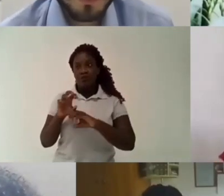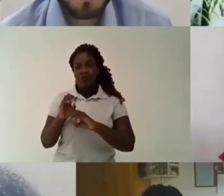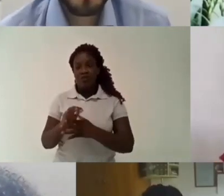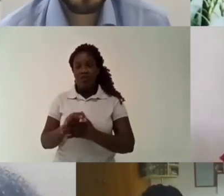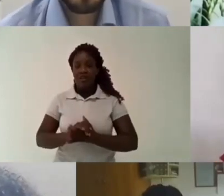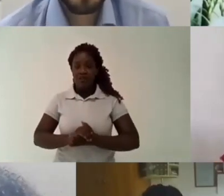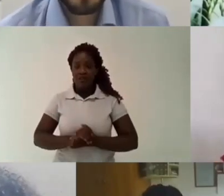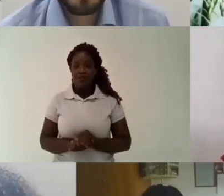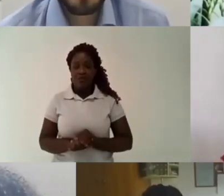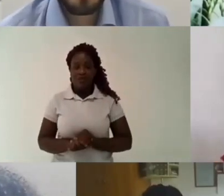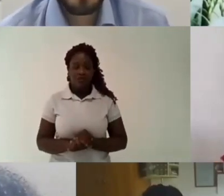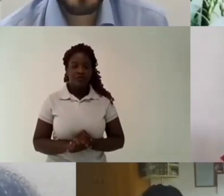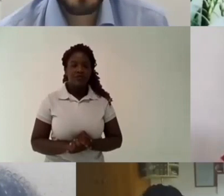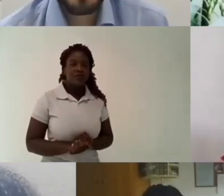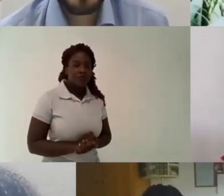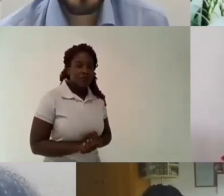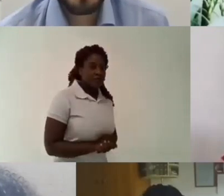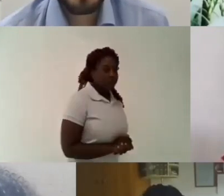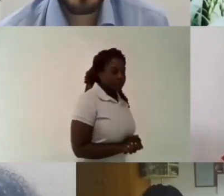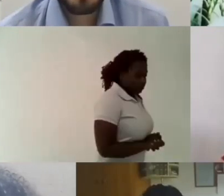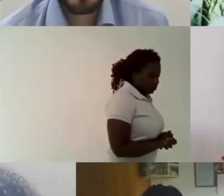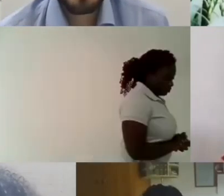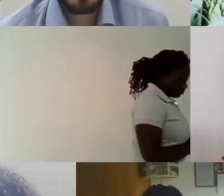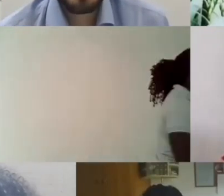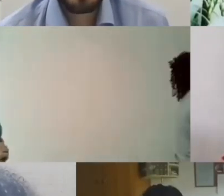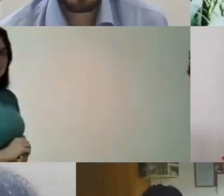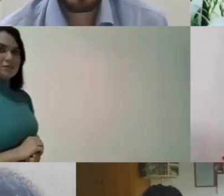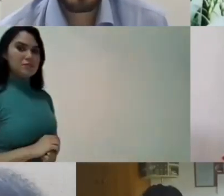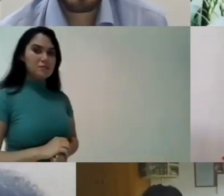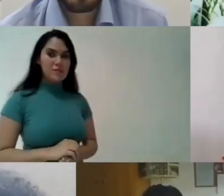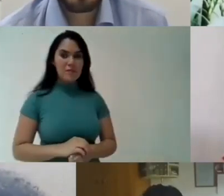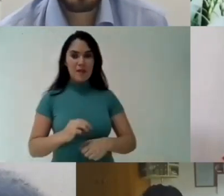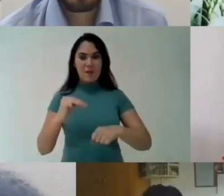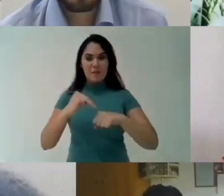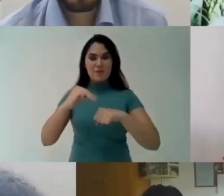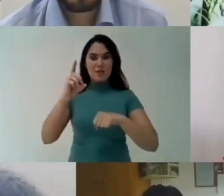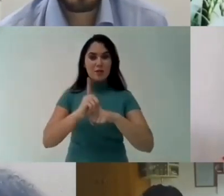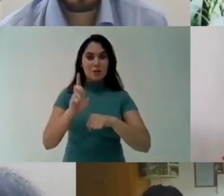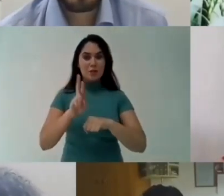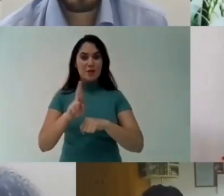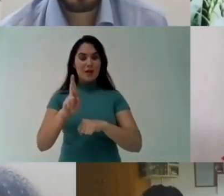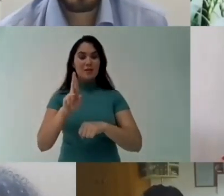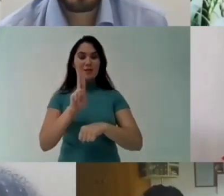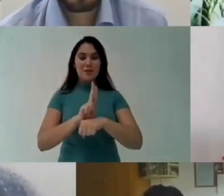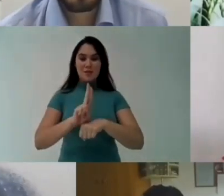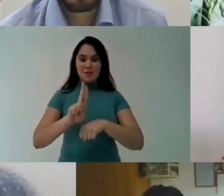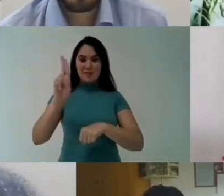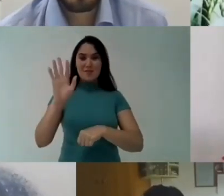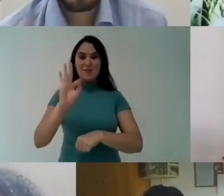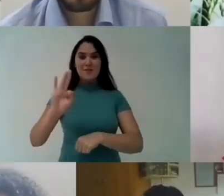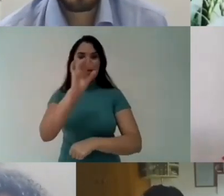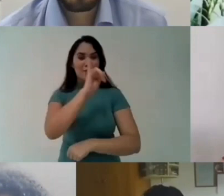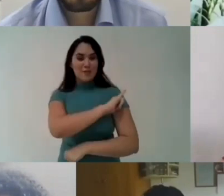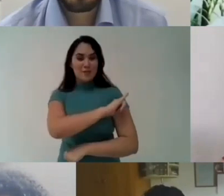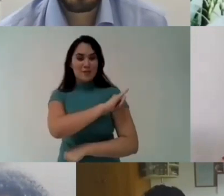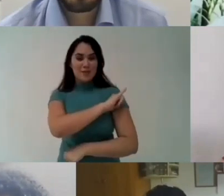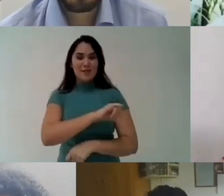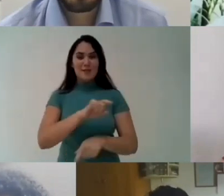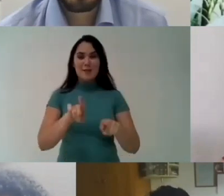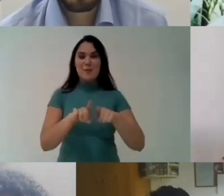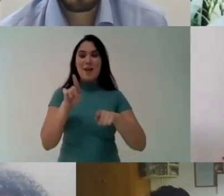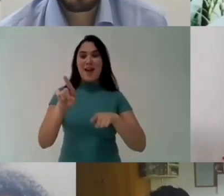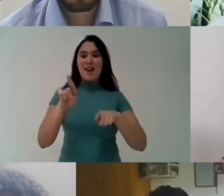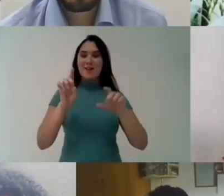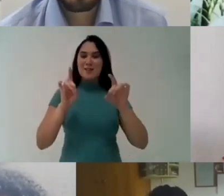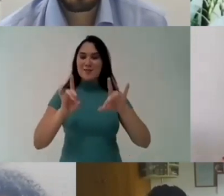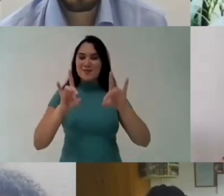clara uh who is from university of rio janeiro she is a